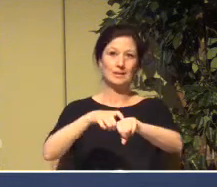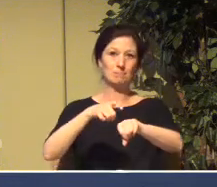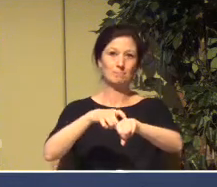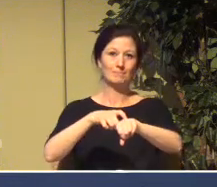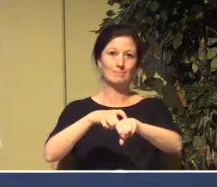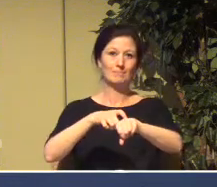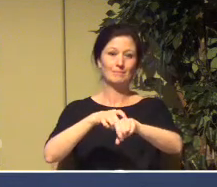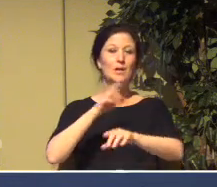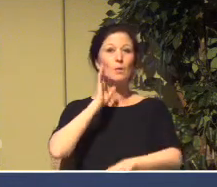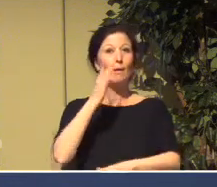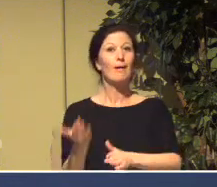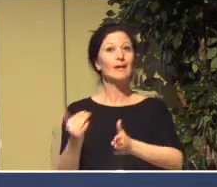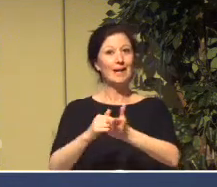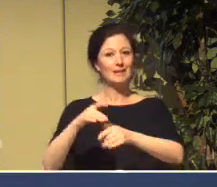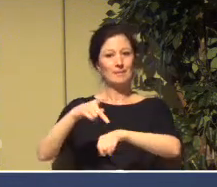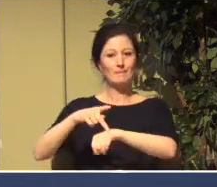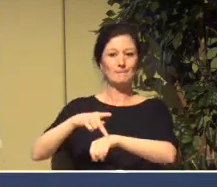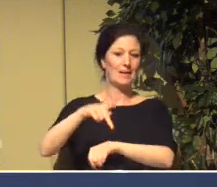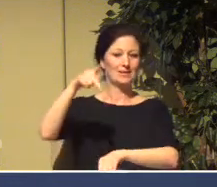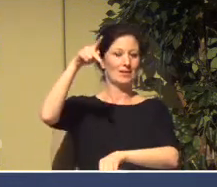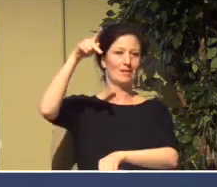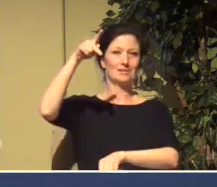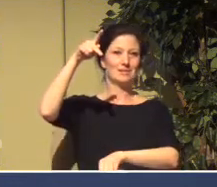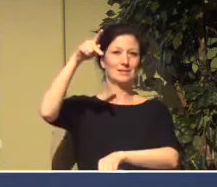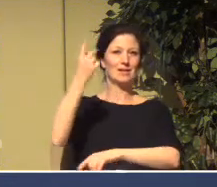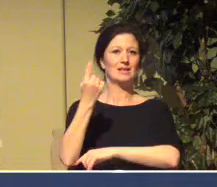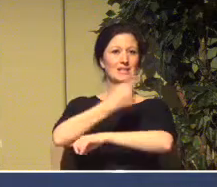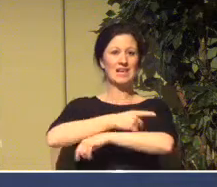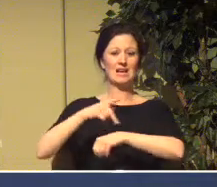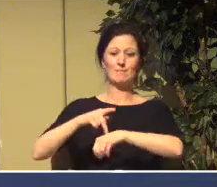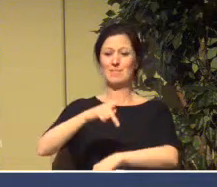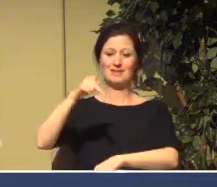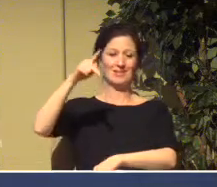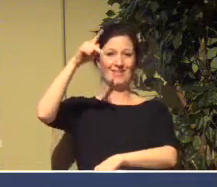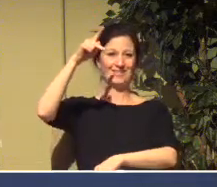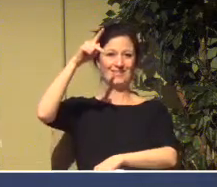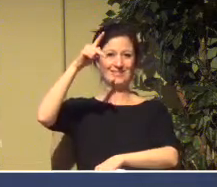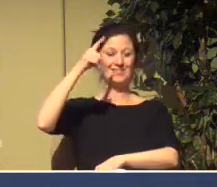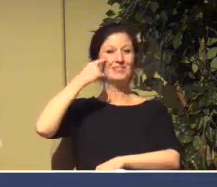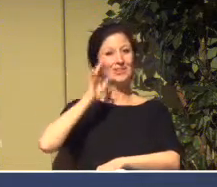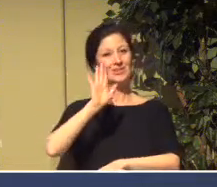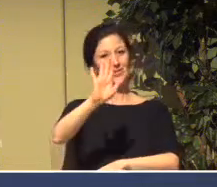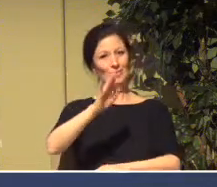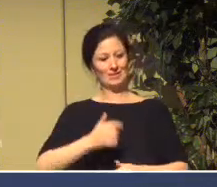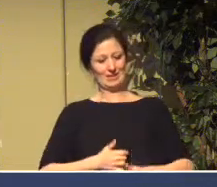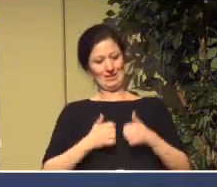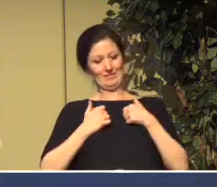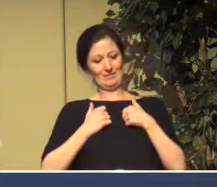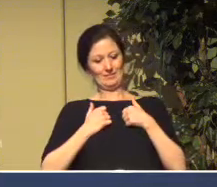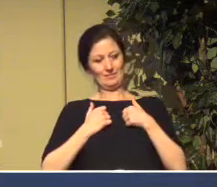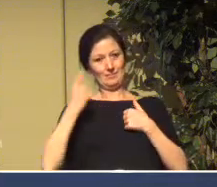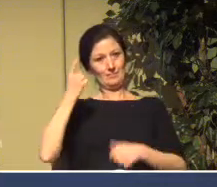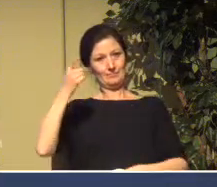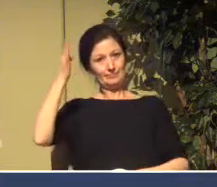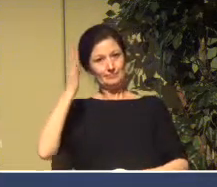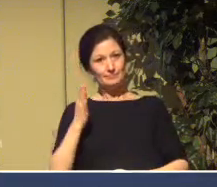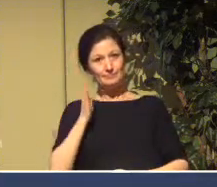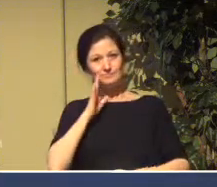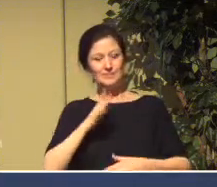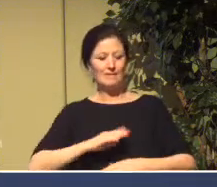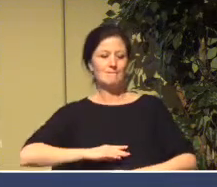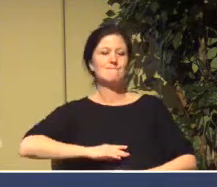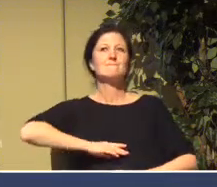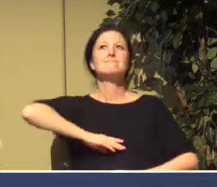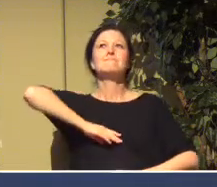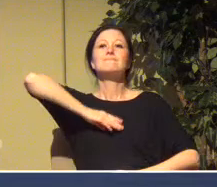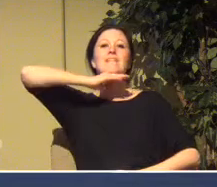there will be a Pentecost for you in your own life that God will fill you with the Holy Spirit and with the power of the Holy Spirit and the